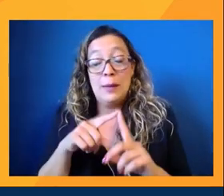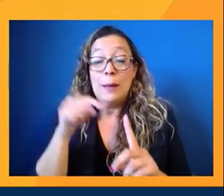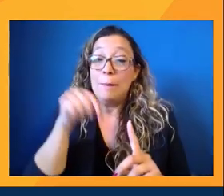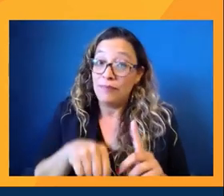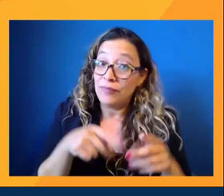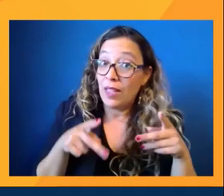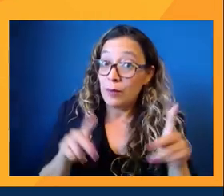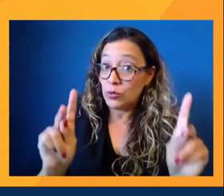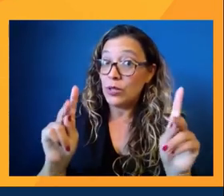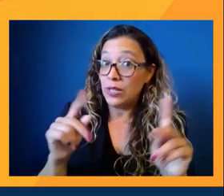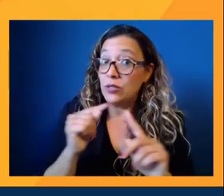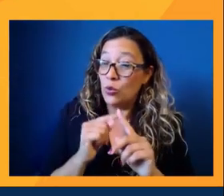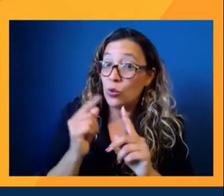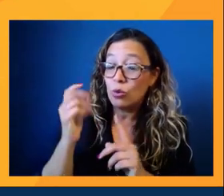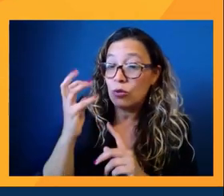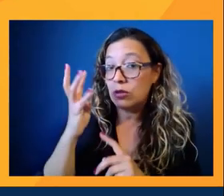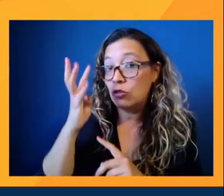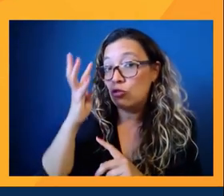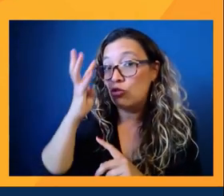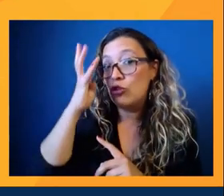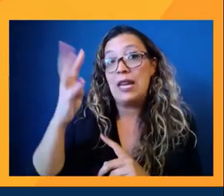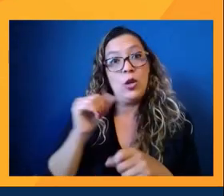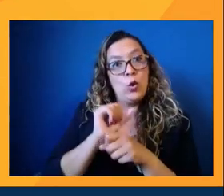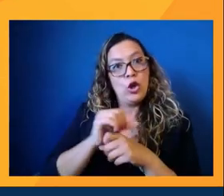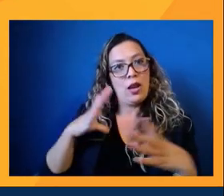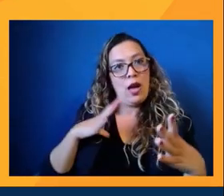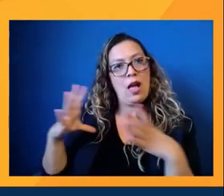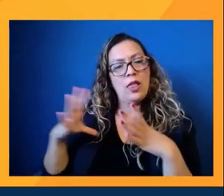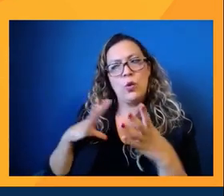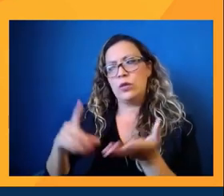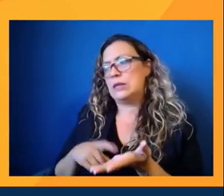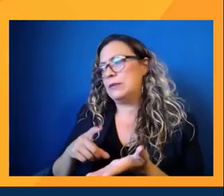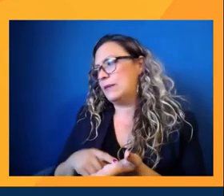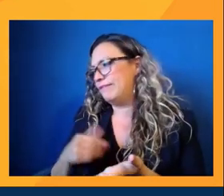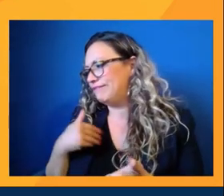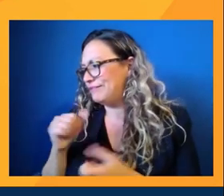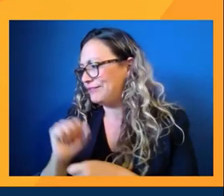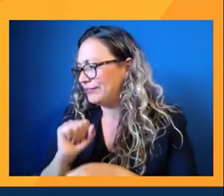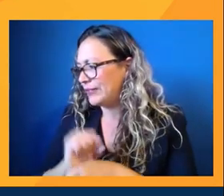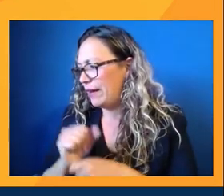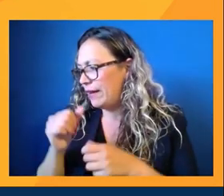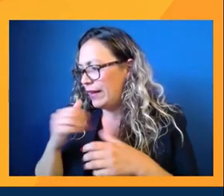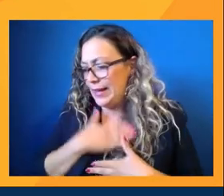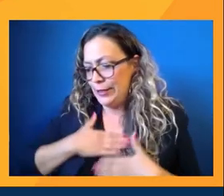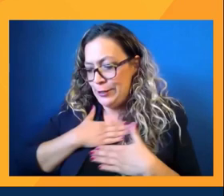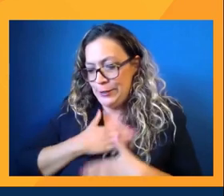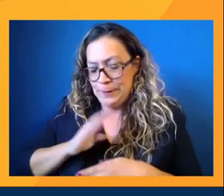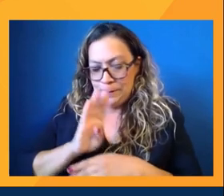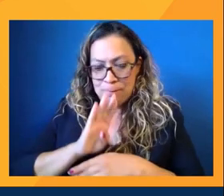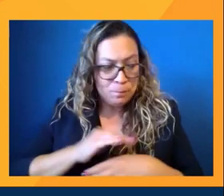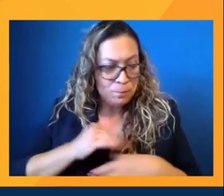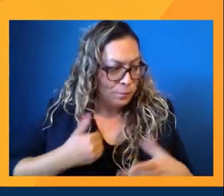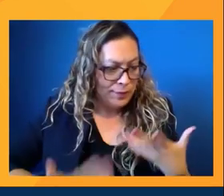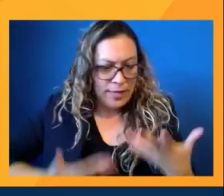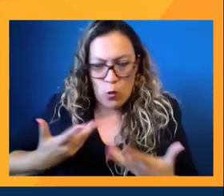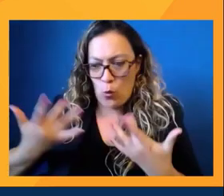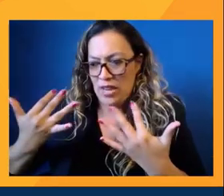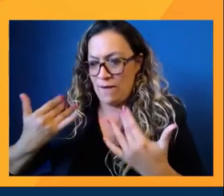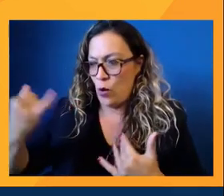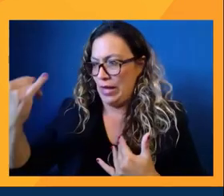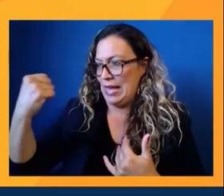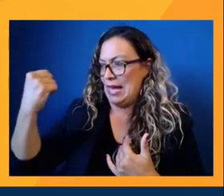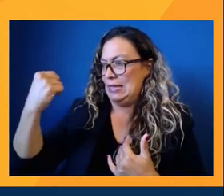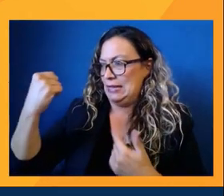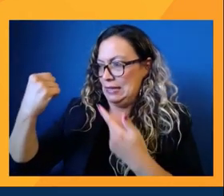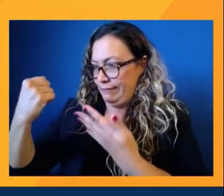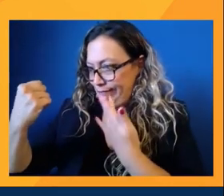A lot of times when you work in Hollywood and work in the entertainment industry, you're waiting for somebody to give you the yes. With